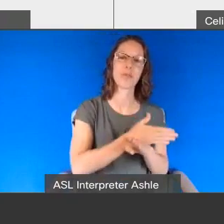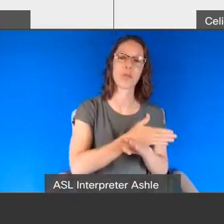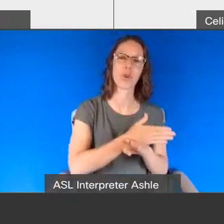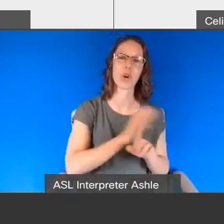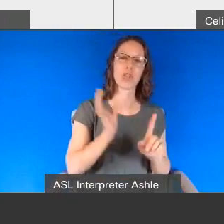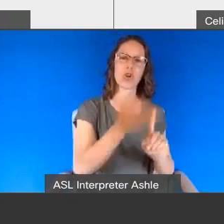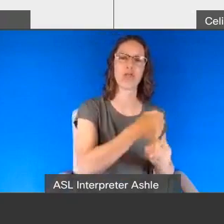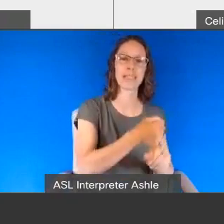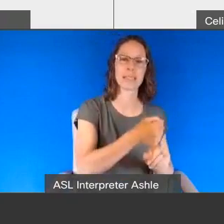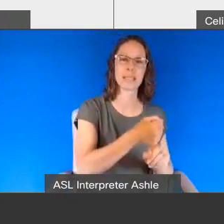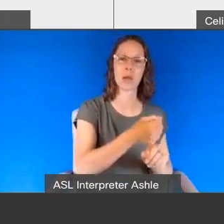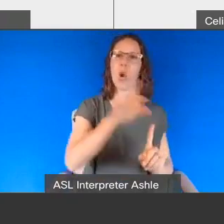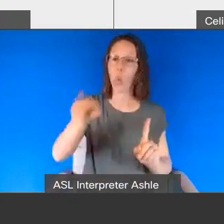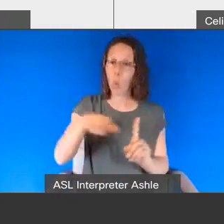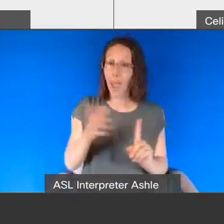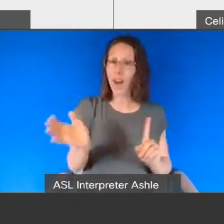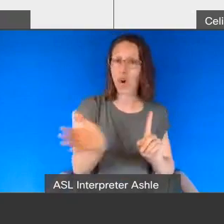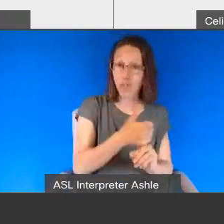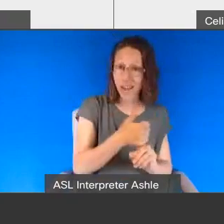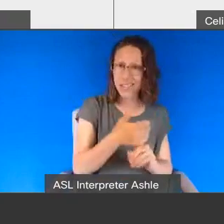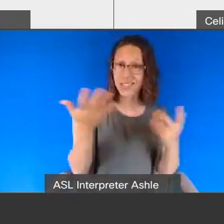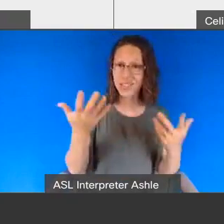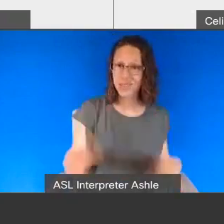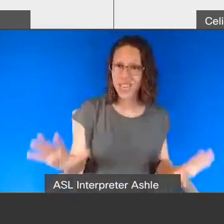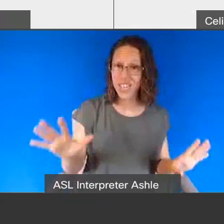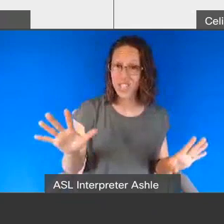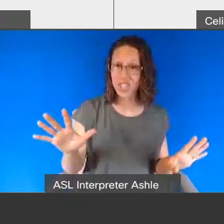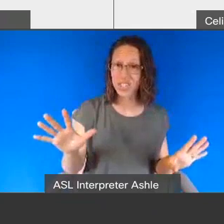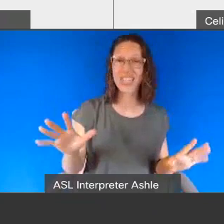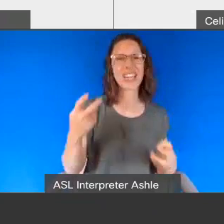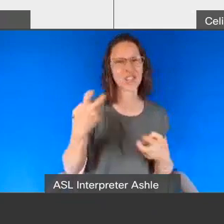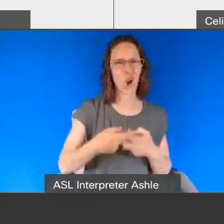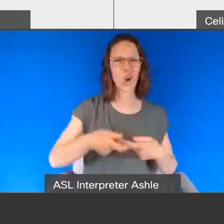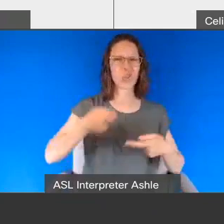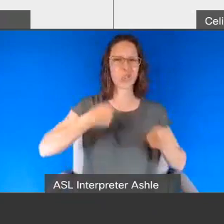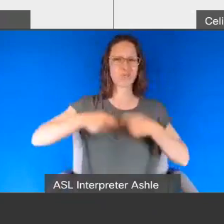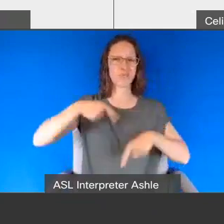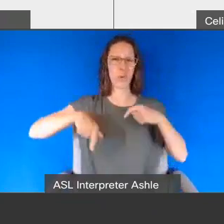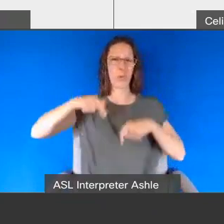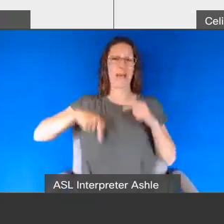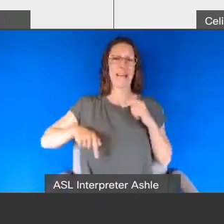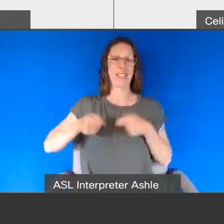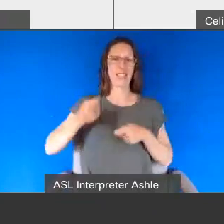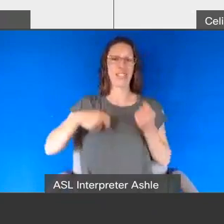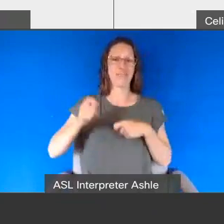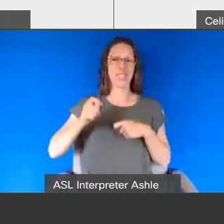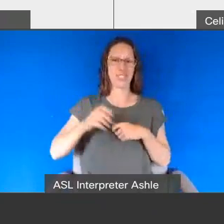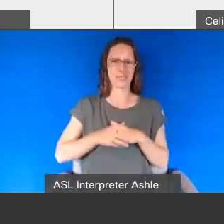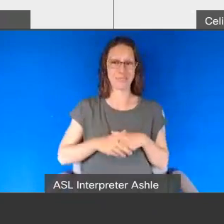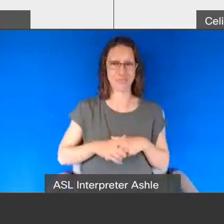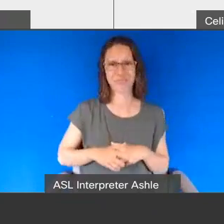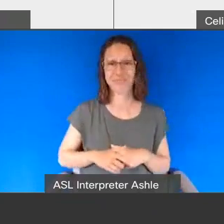made it's very difficult to unring that bell and what i like about this ride along program is